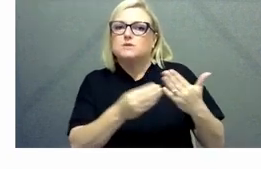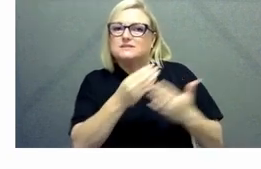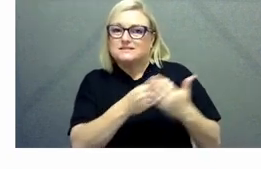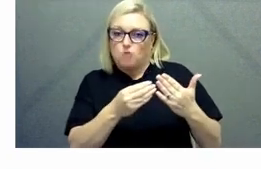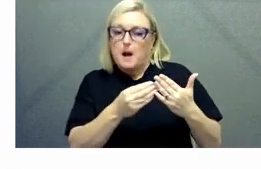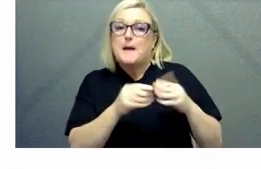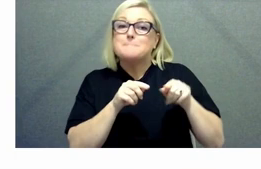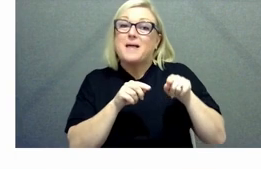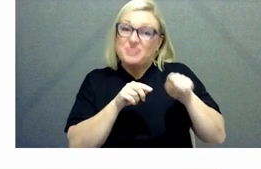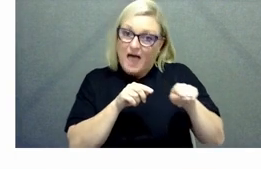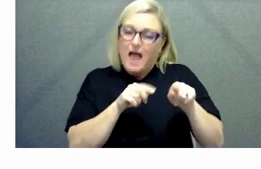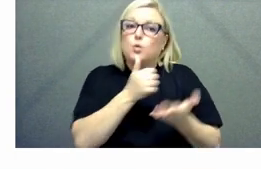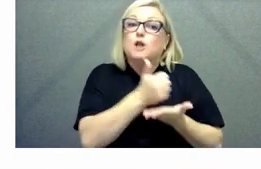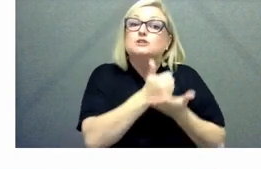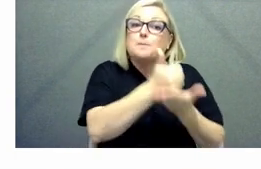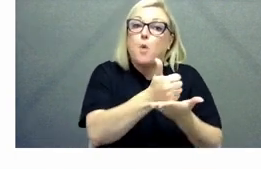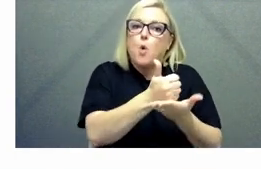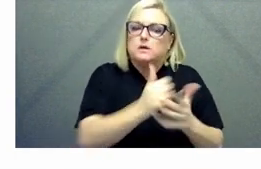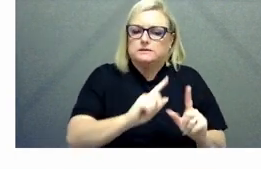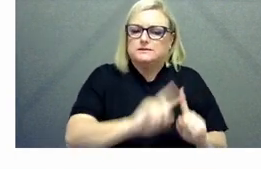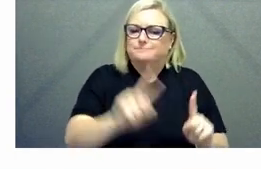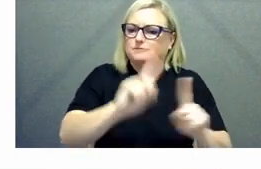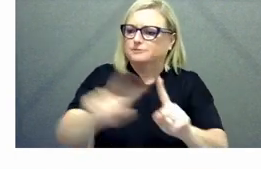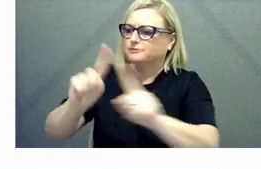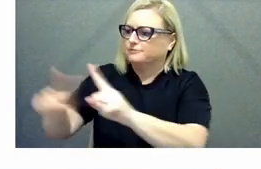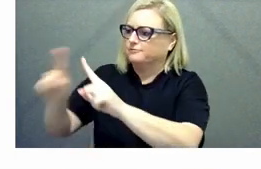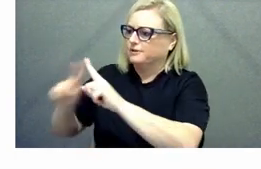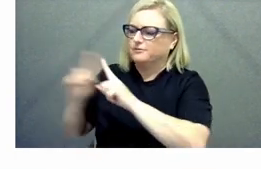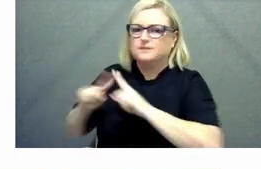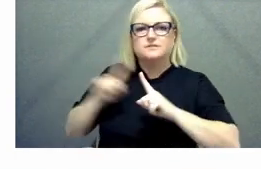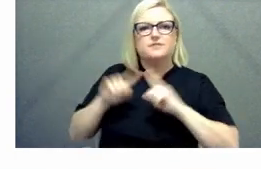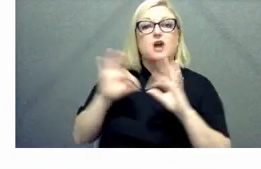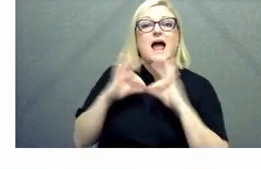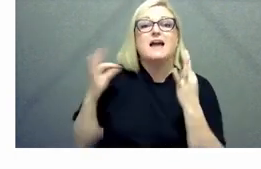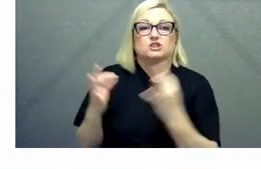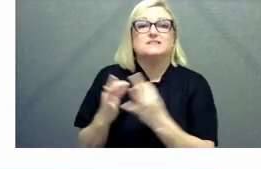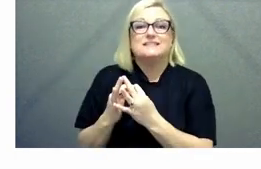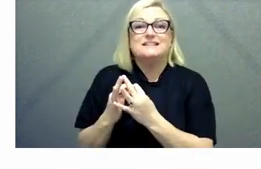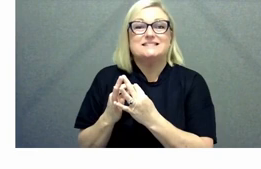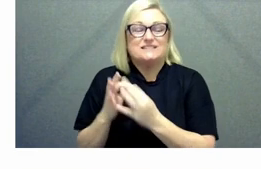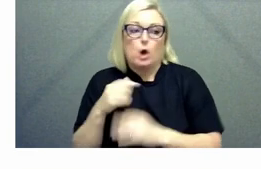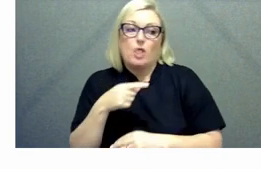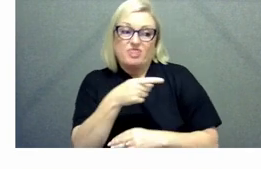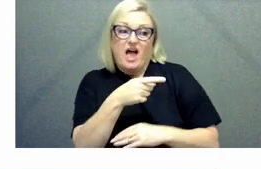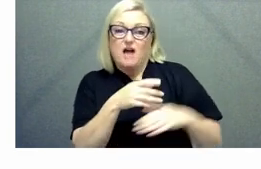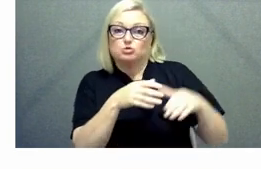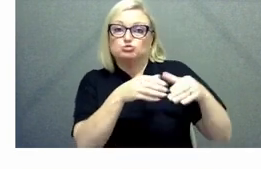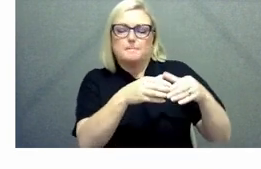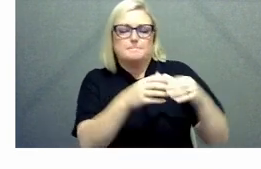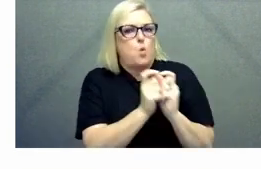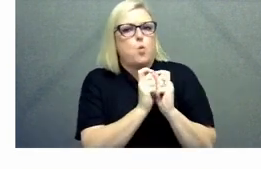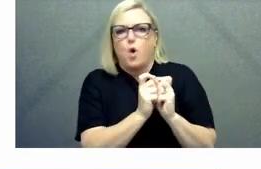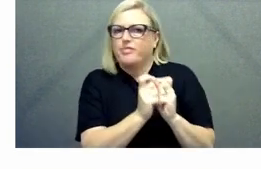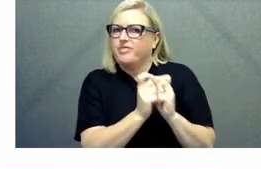and to think about how agencies are best set up in this space but it is such an important space as uh people have already been